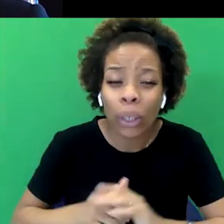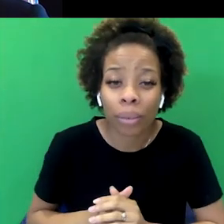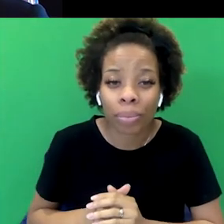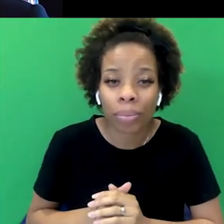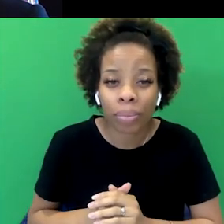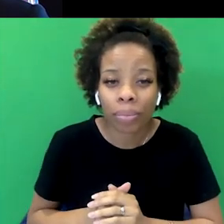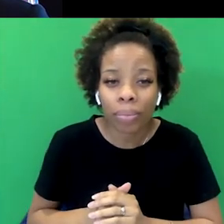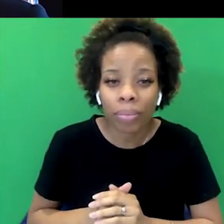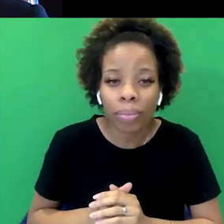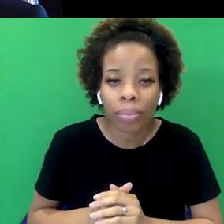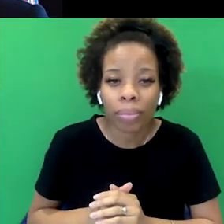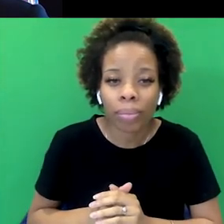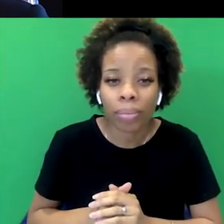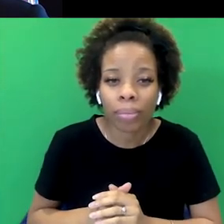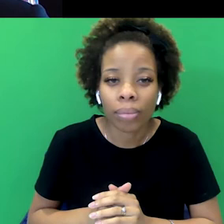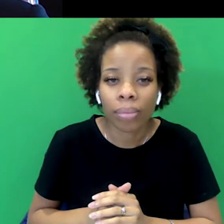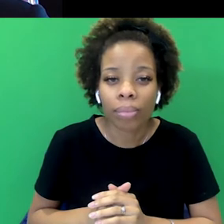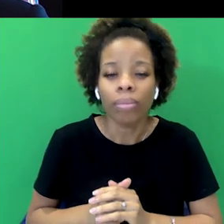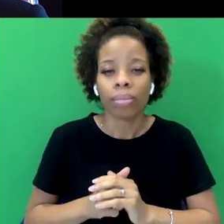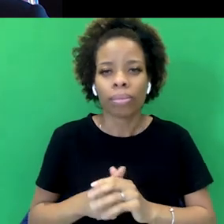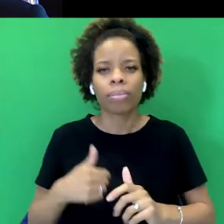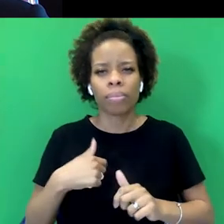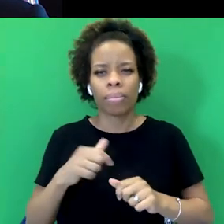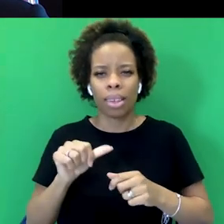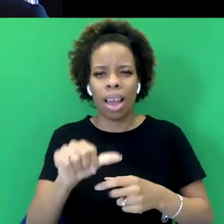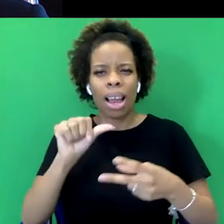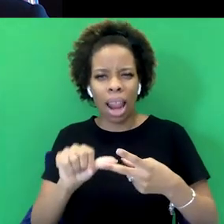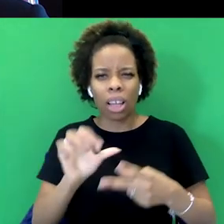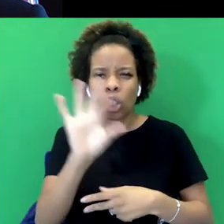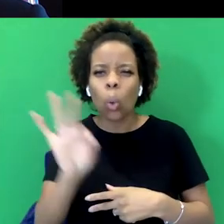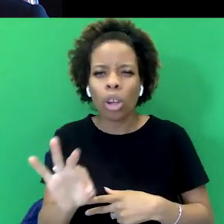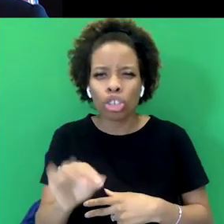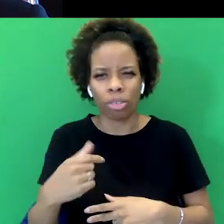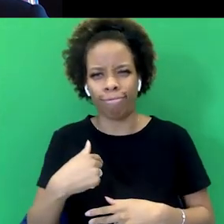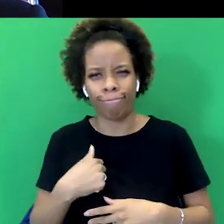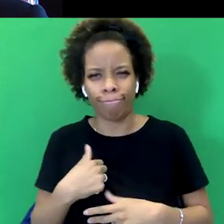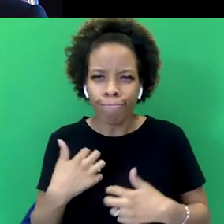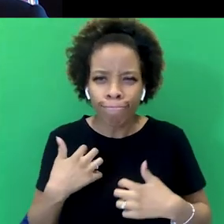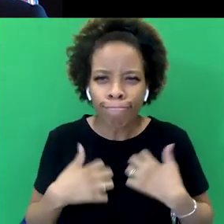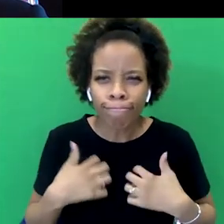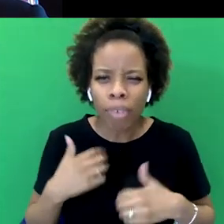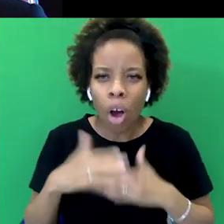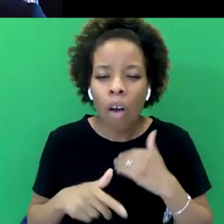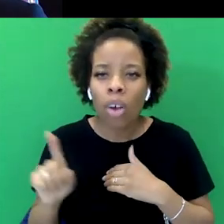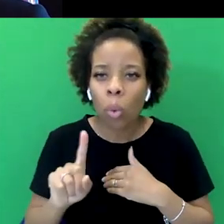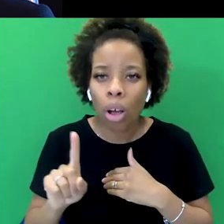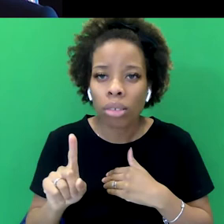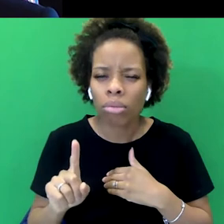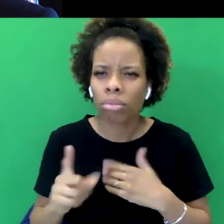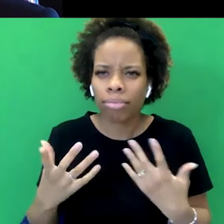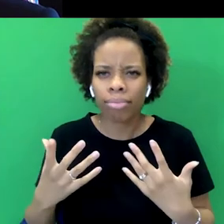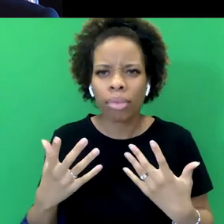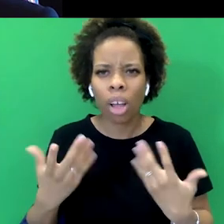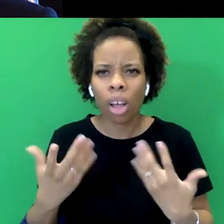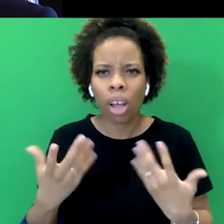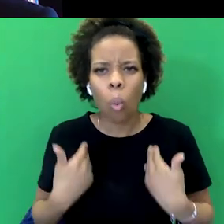question is, is something I'm very personally interested in, is about the wealth of Britain, just in